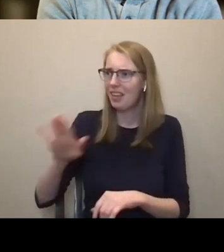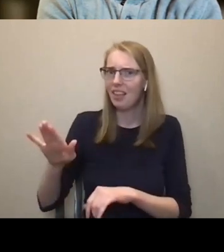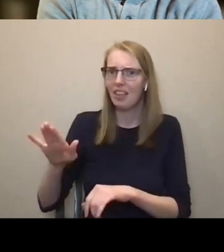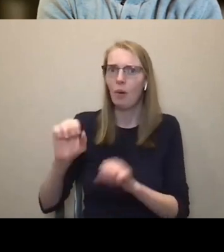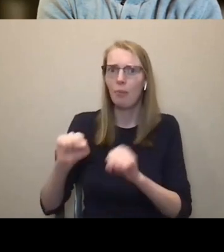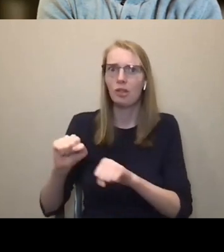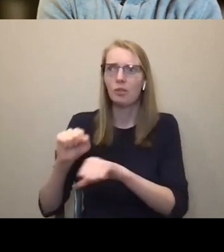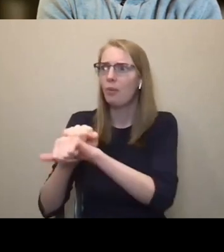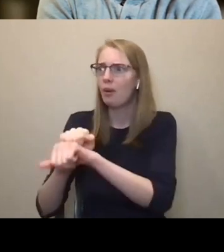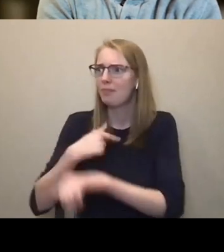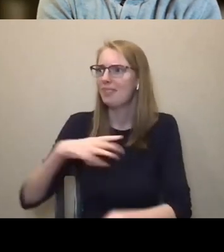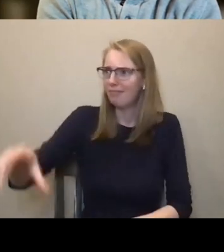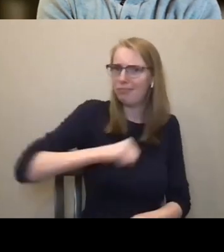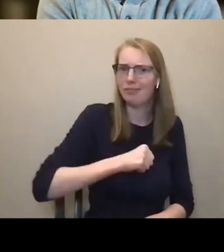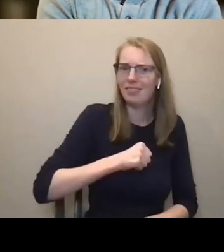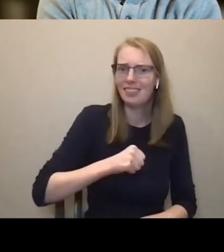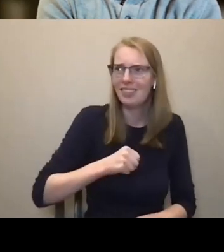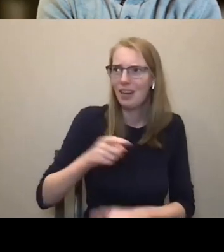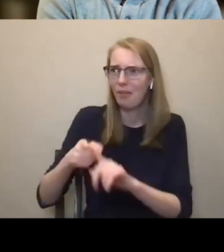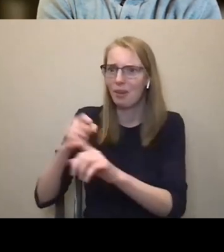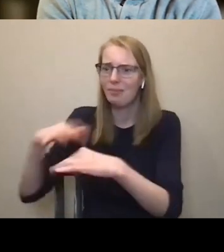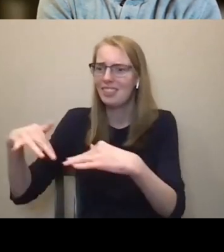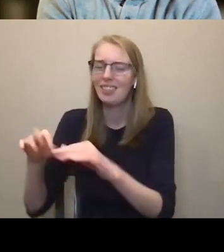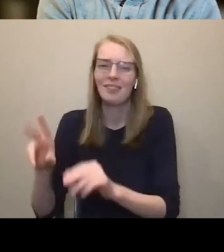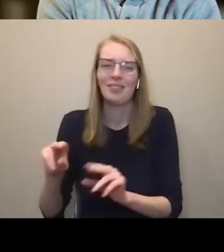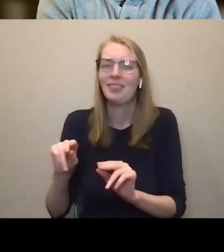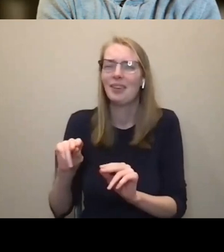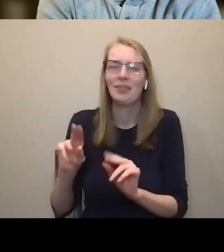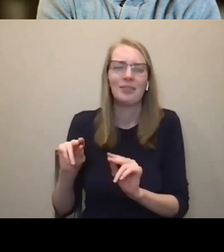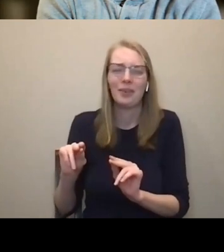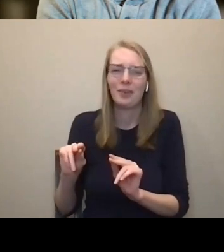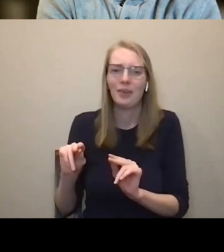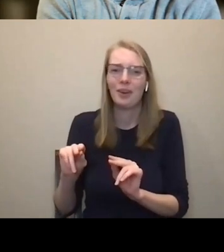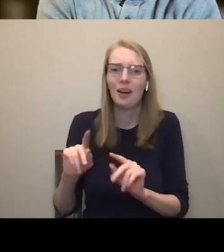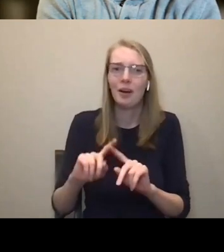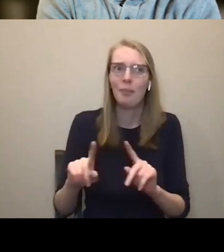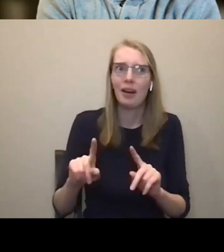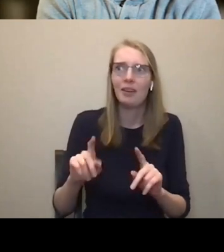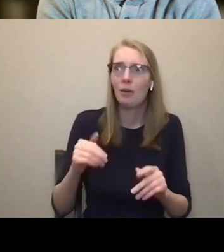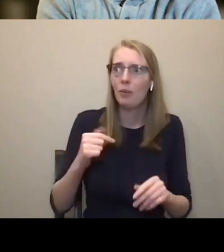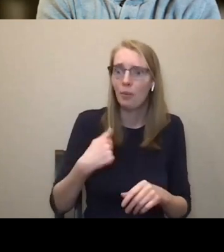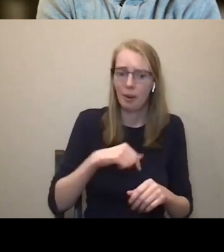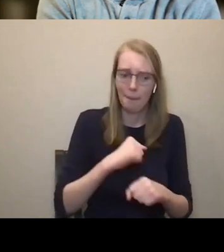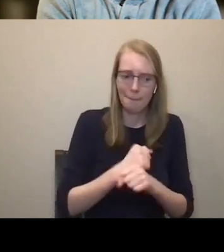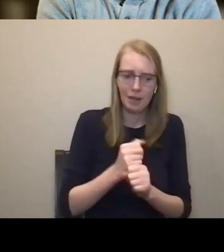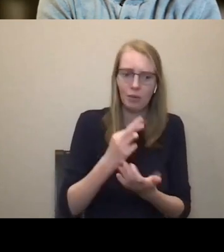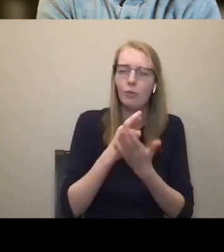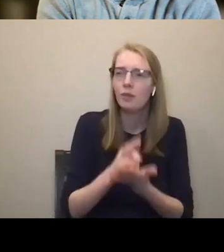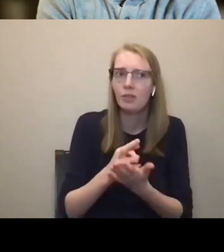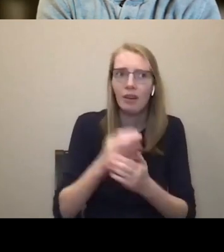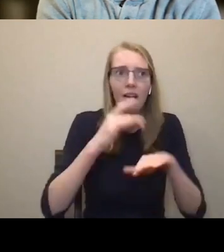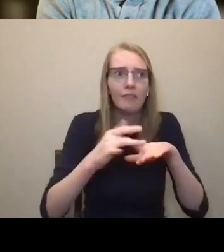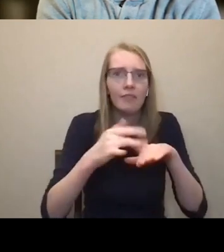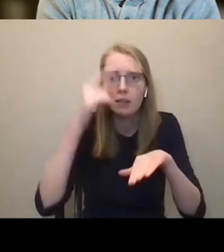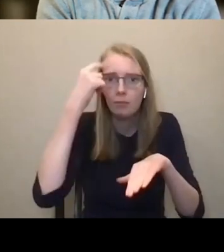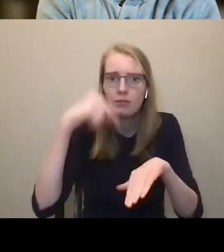and write an indigenous arts manual, but I am, you know, we have produced resources and they're available to you, but what we forget to do